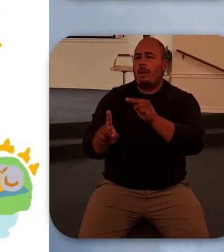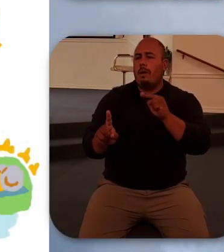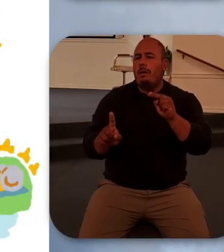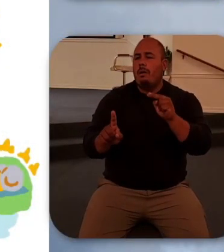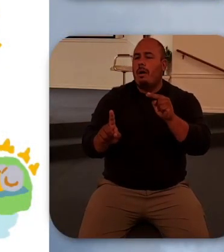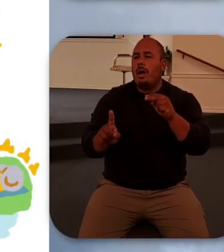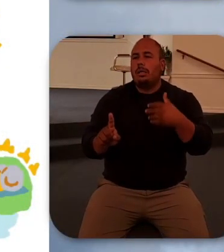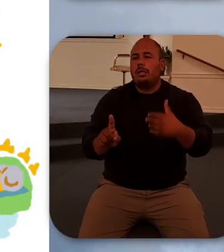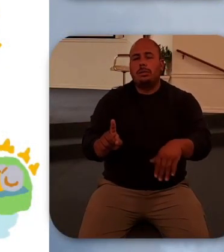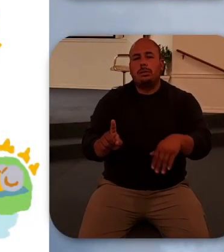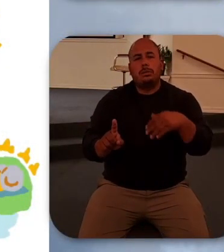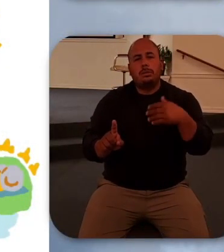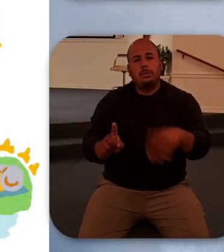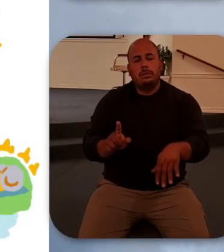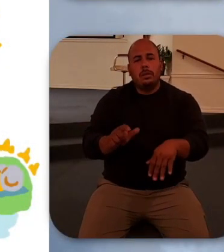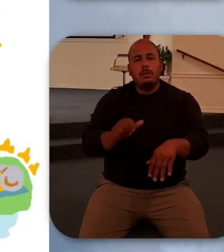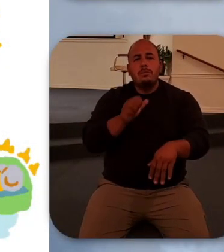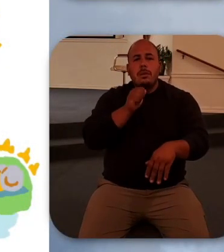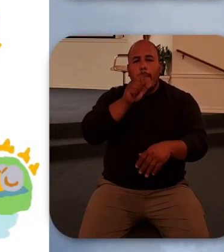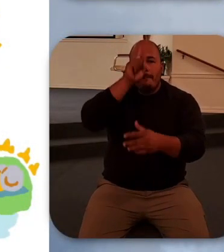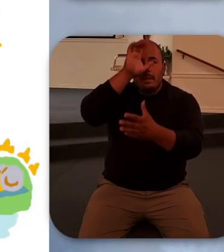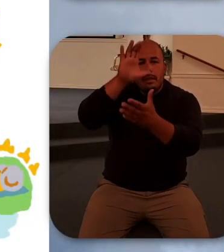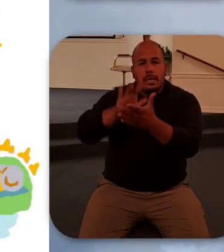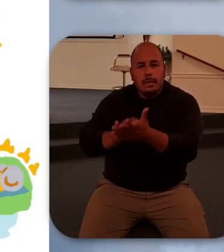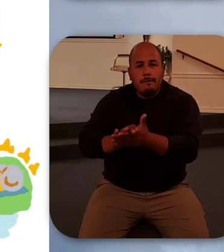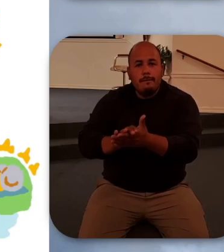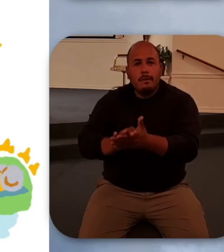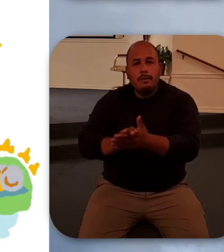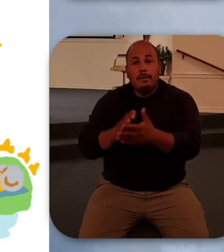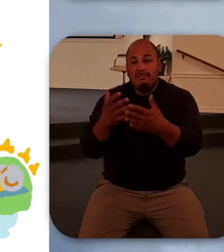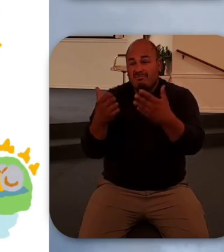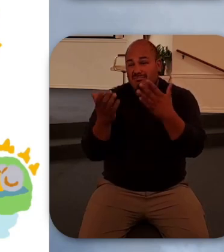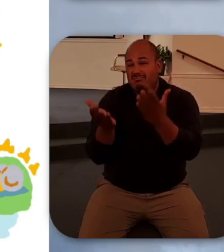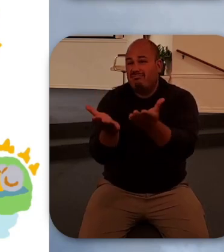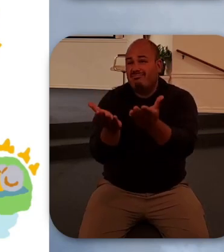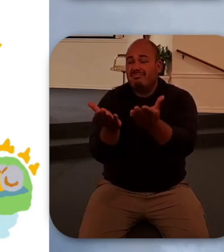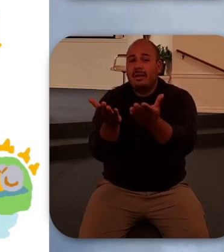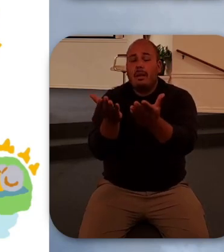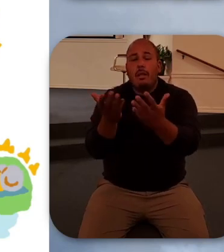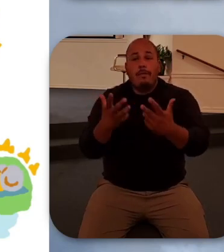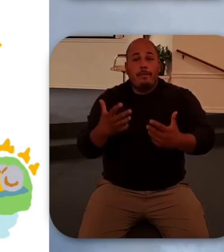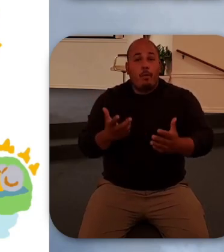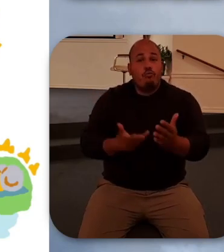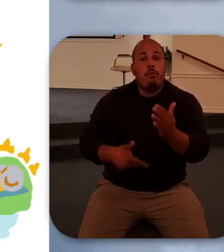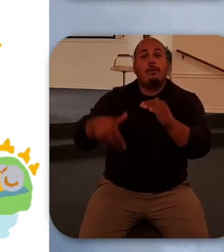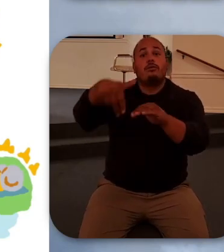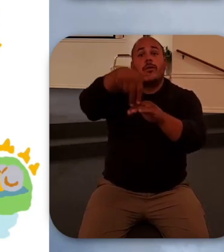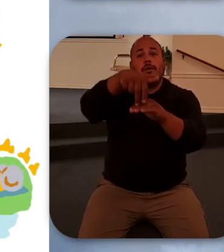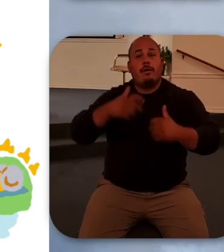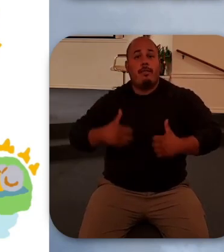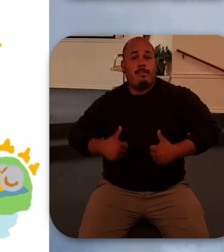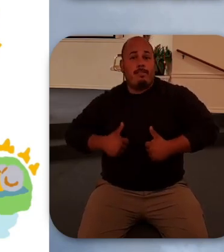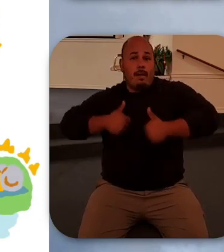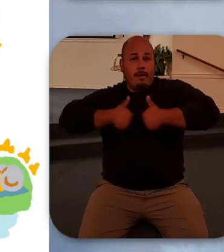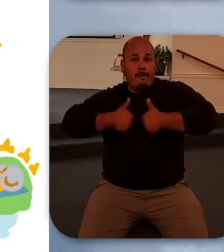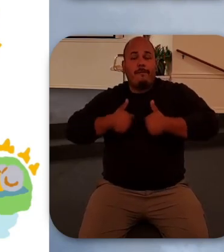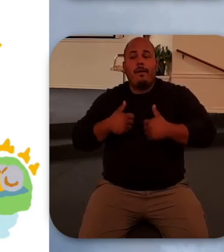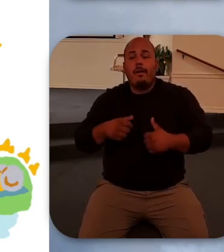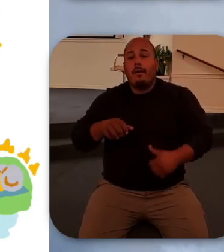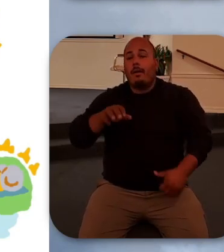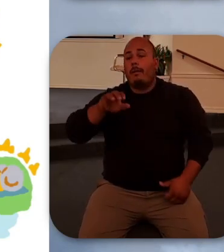here he was the resurrection and the life the son of God as Martha